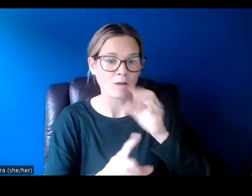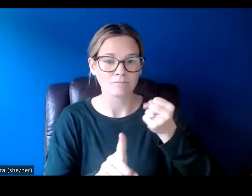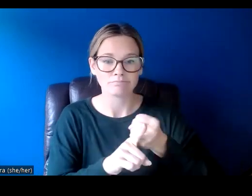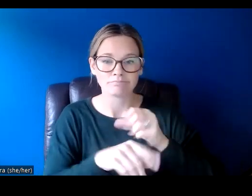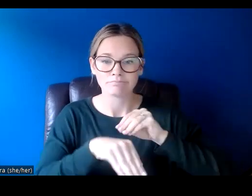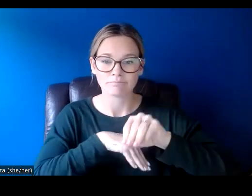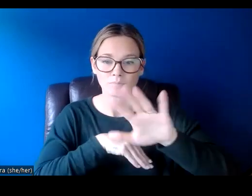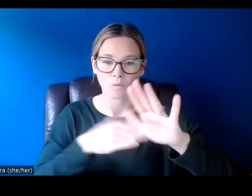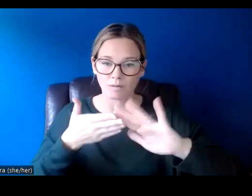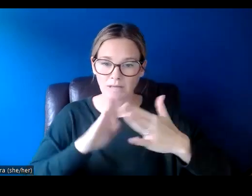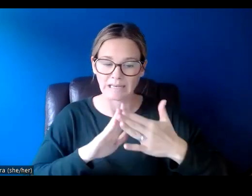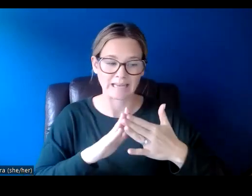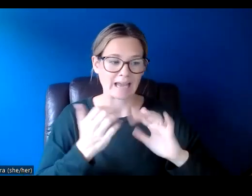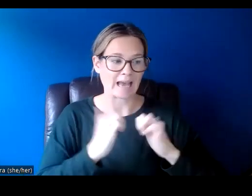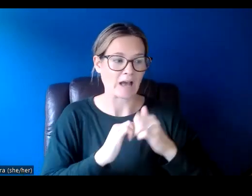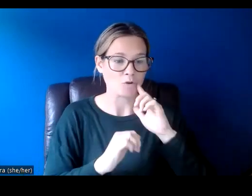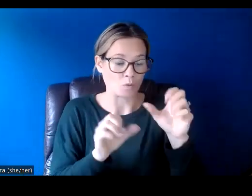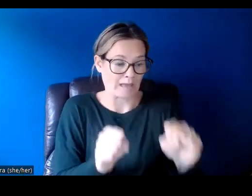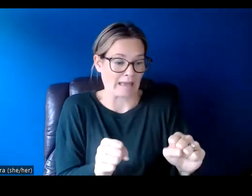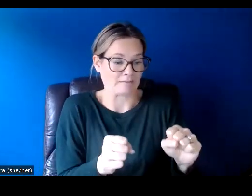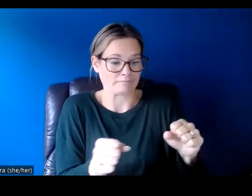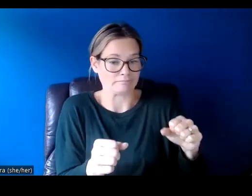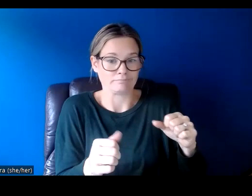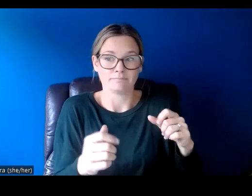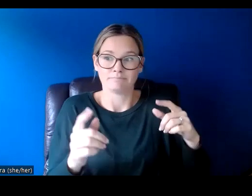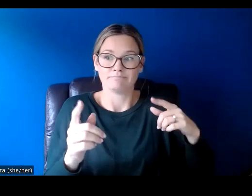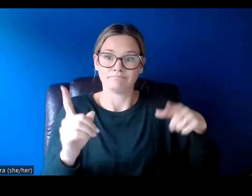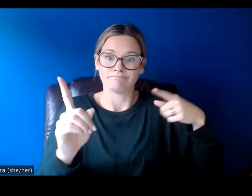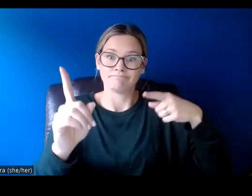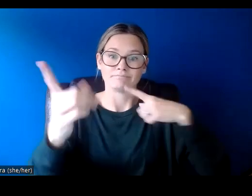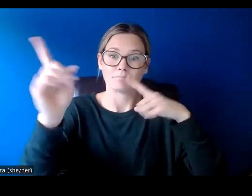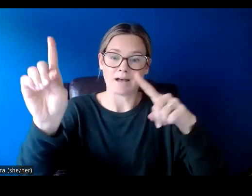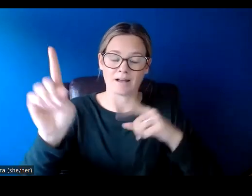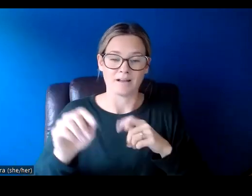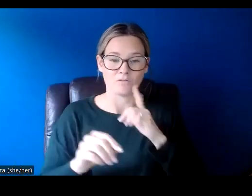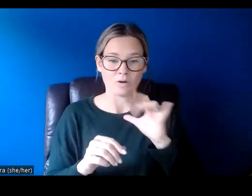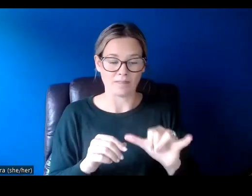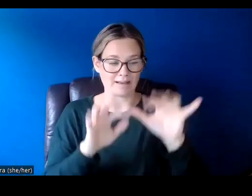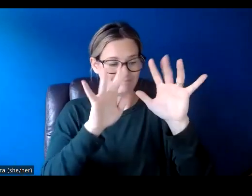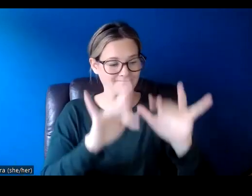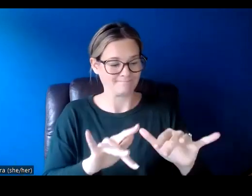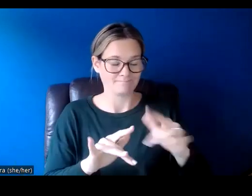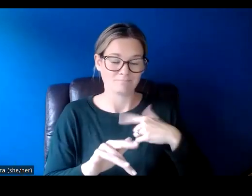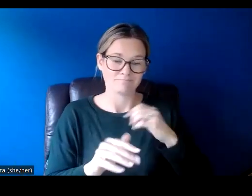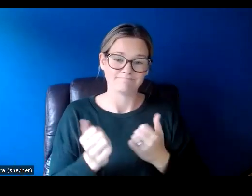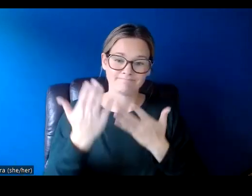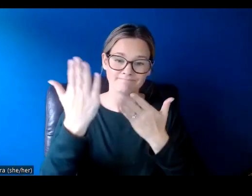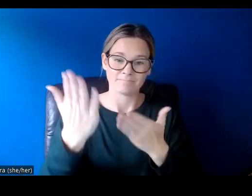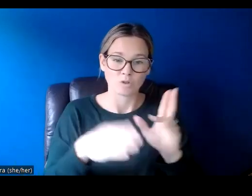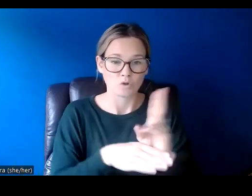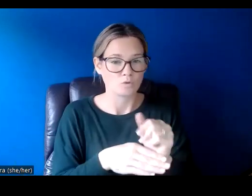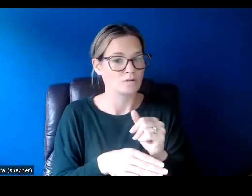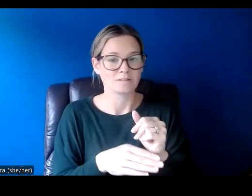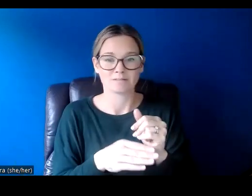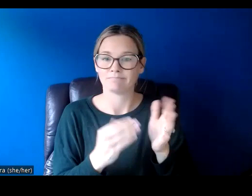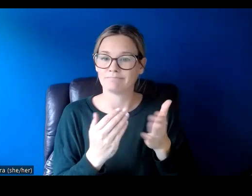community, and how you will feasibly achieve it. In order to do this, it's recommended that you use plain